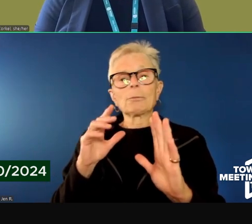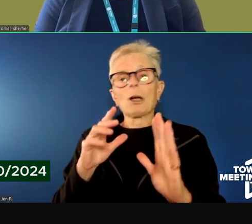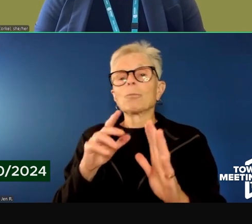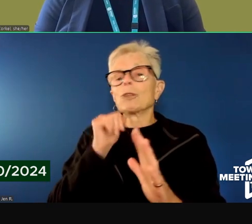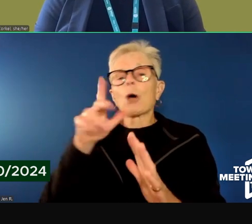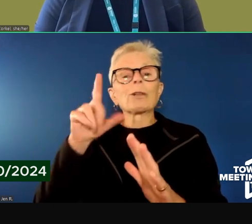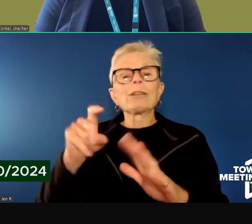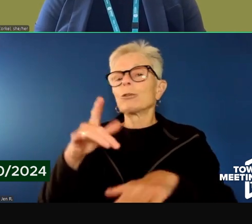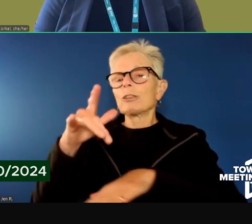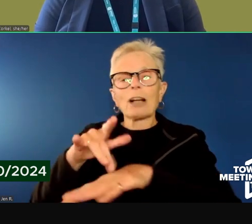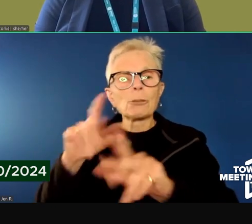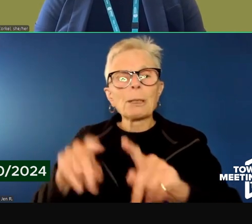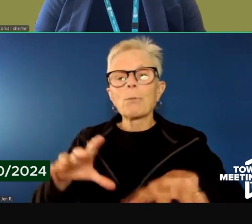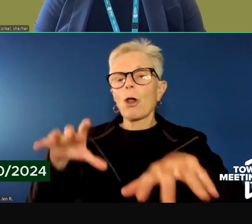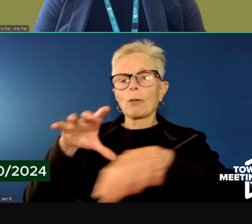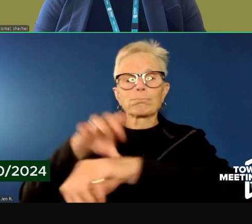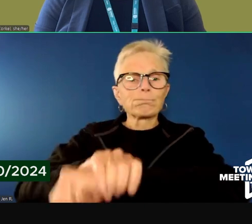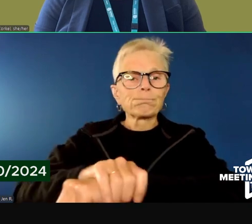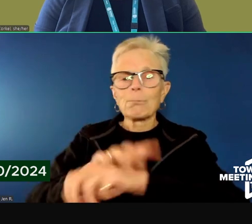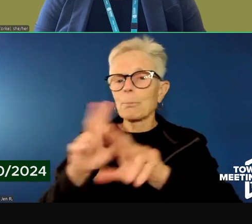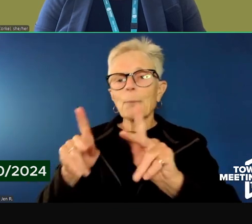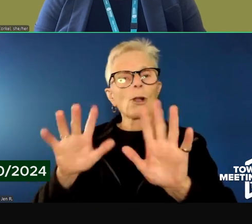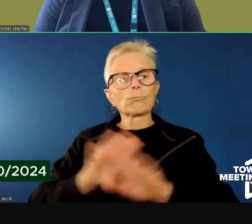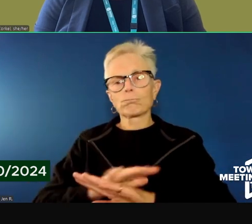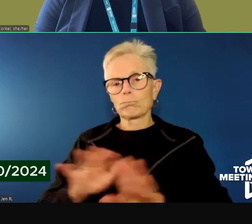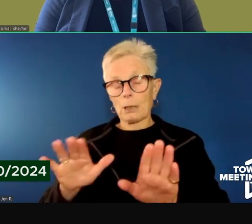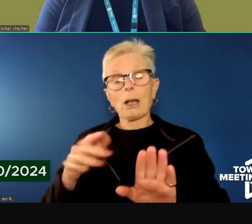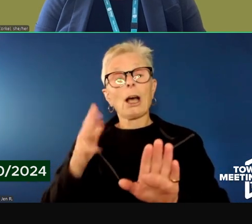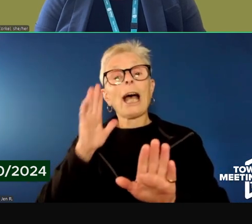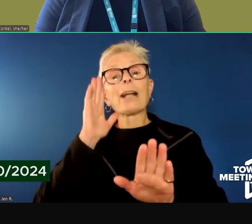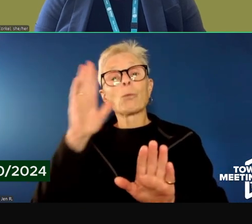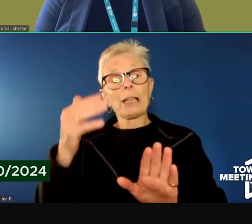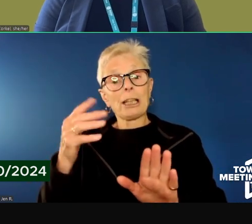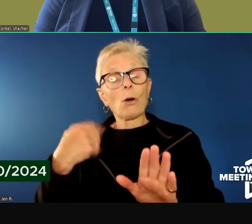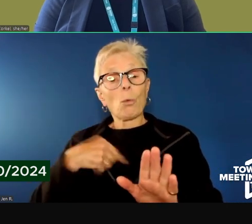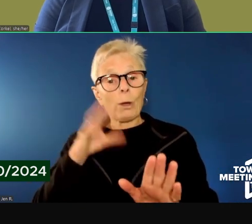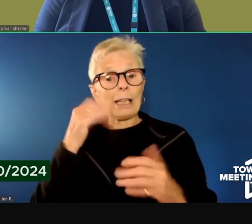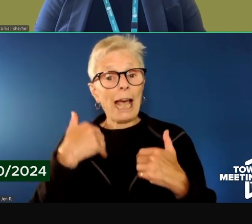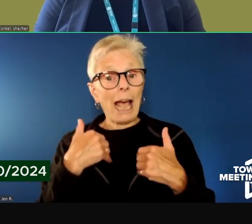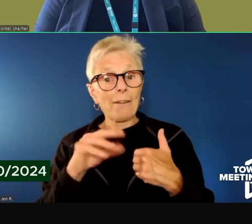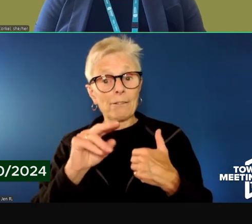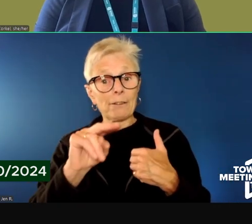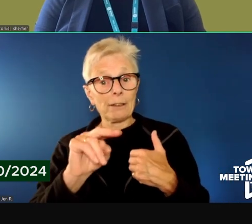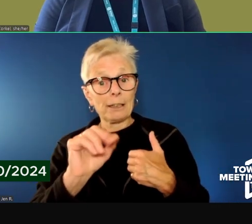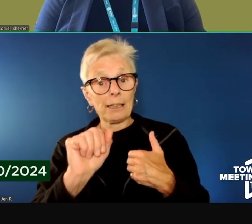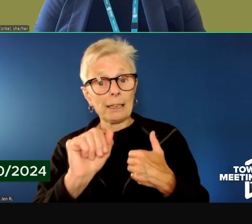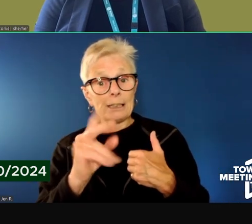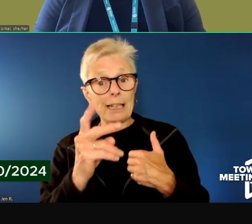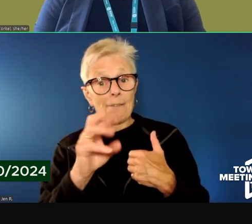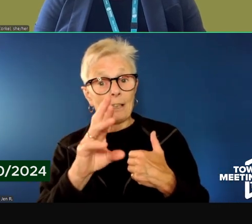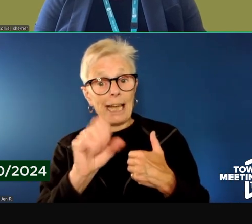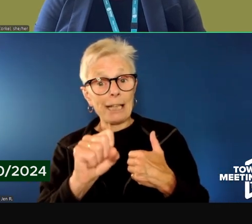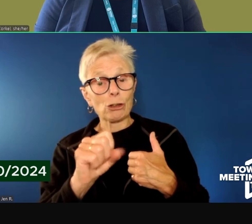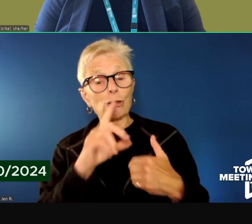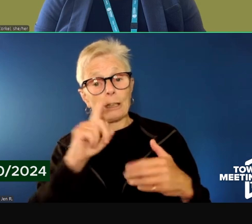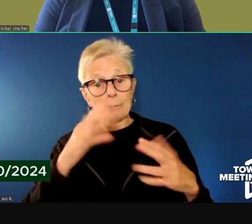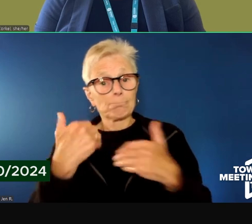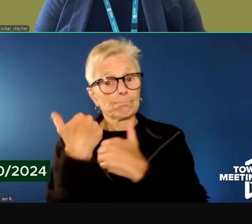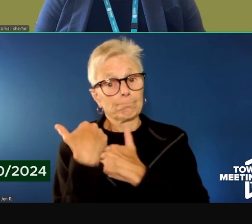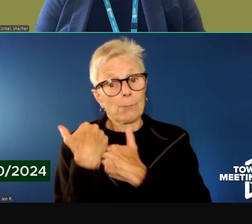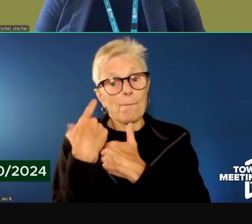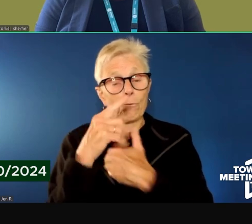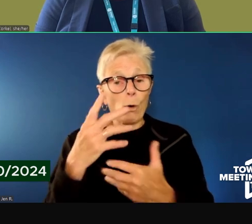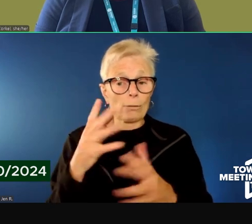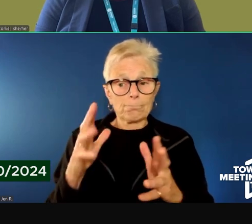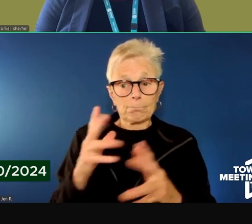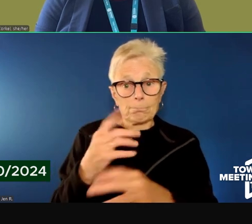while we will have navigators specifically helping with safety protocols and to ensure